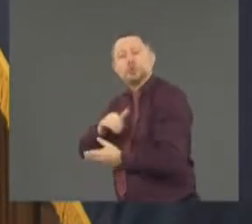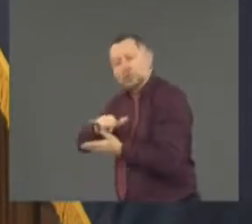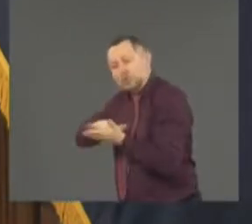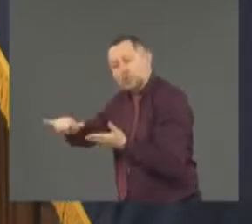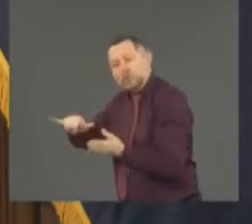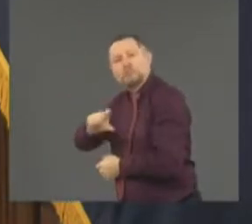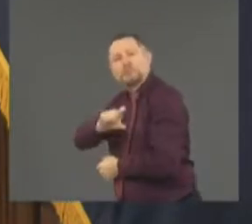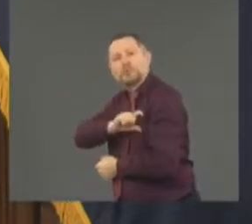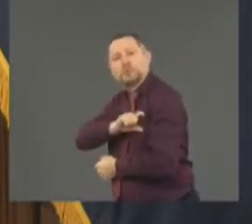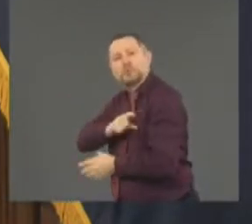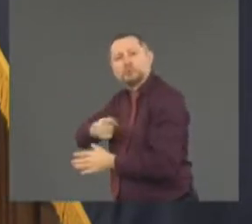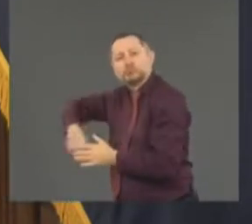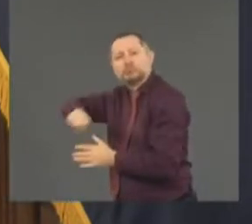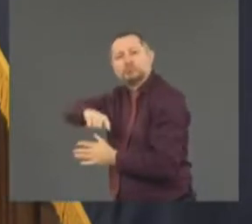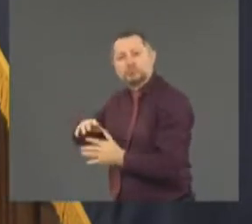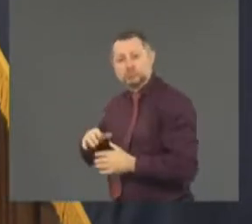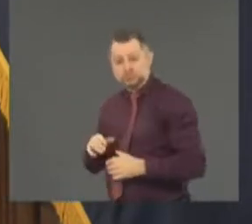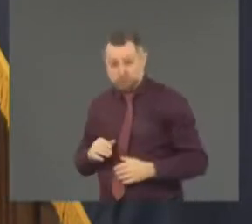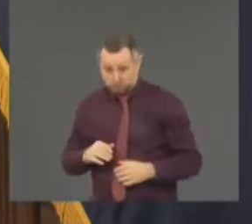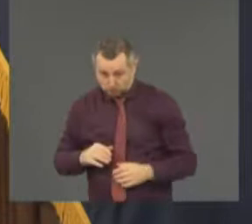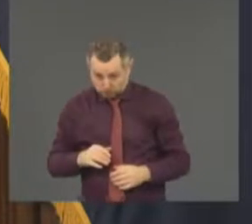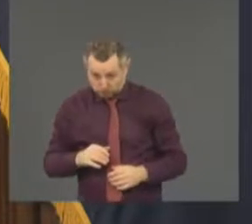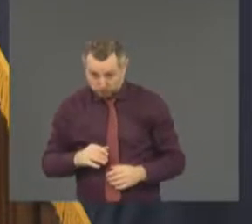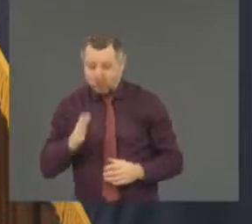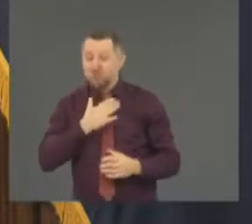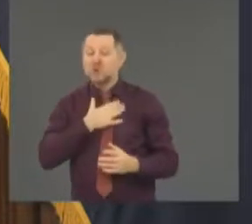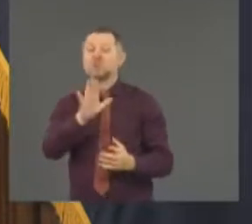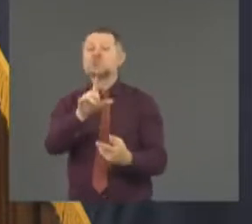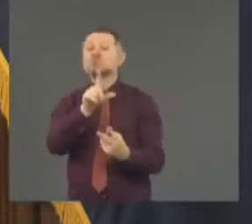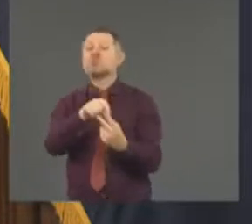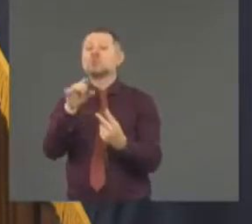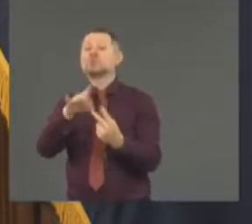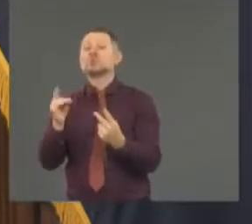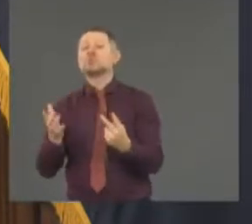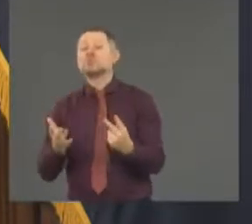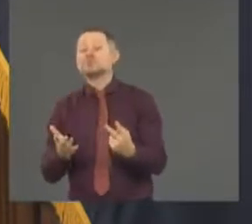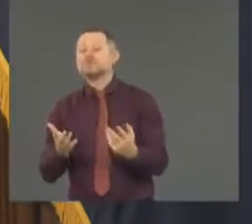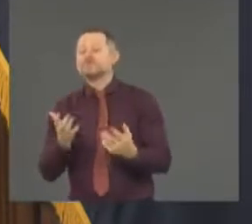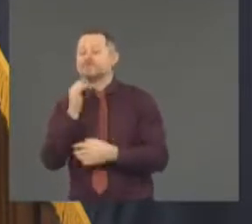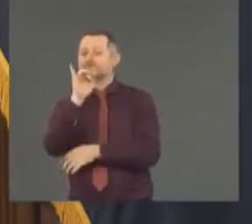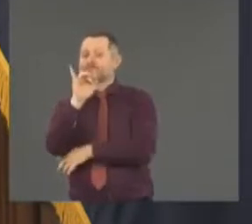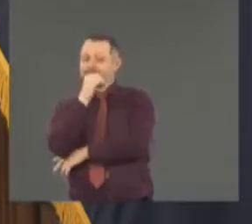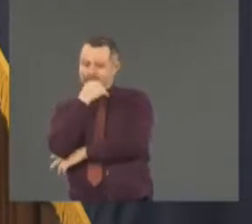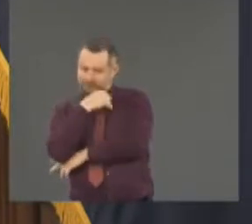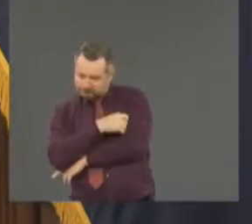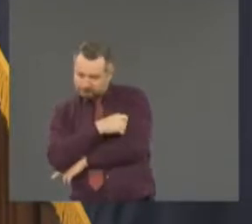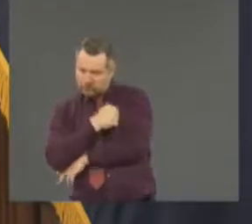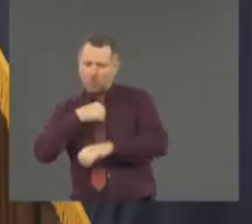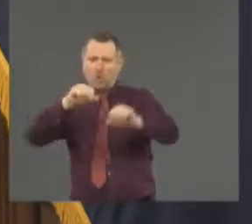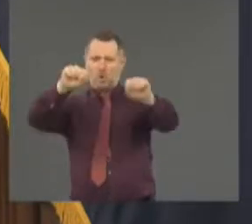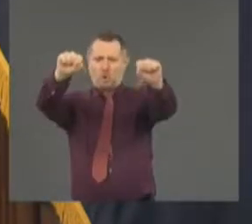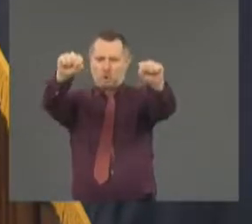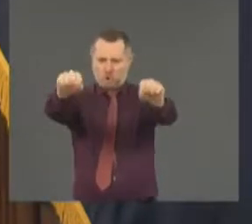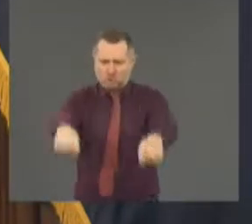My option is to displace the mayor of New York City